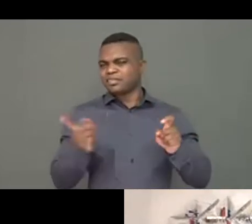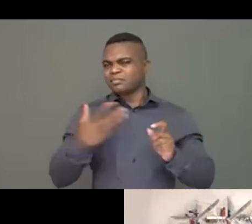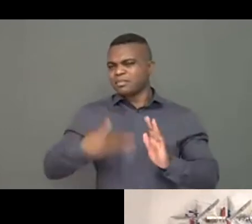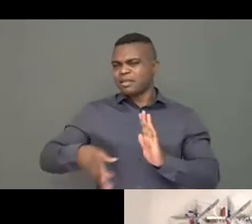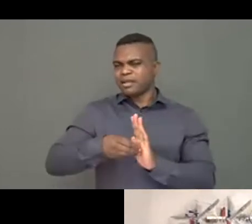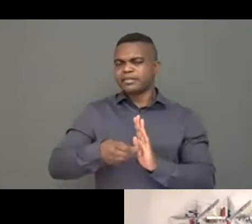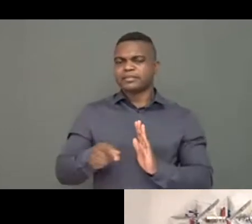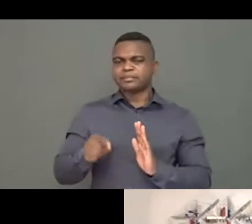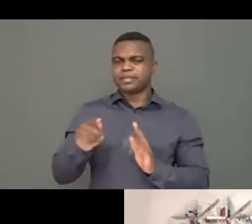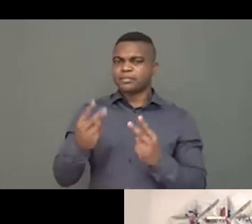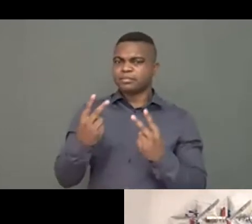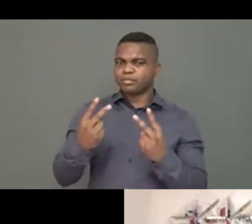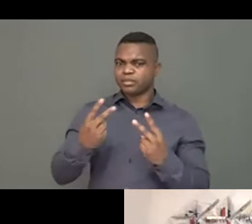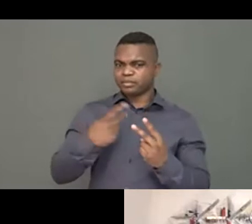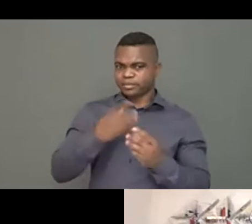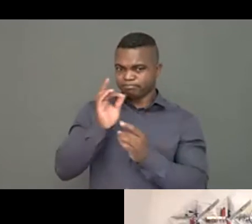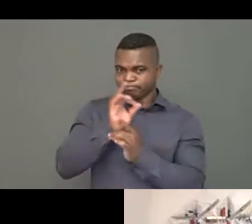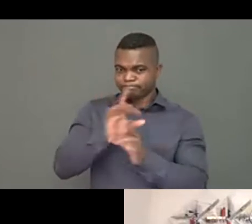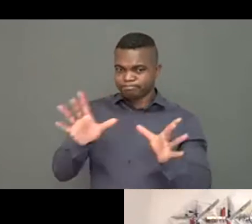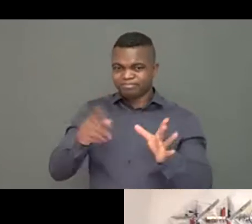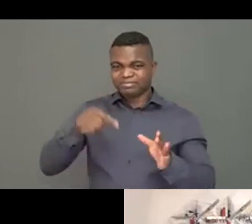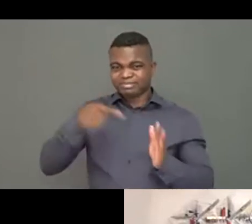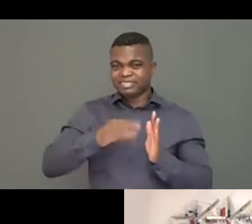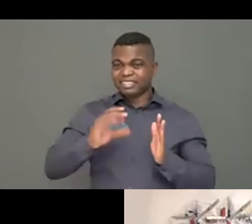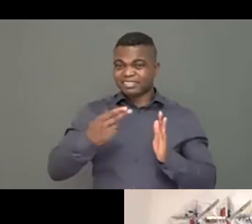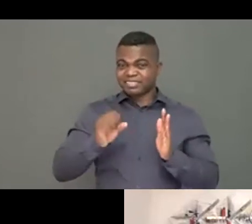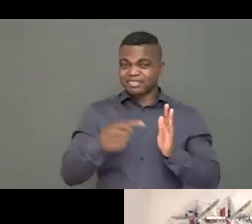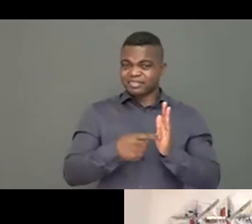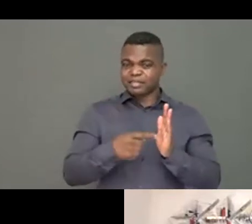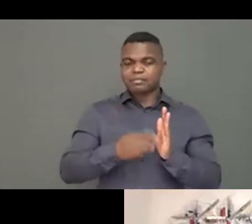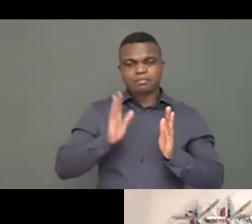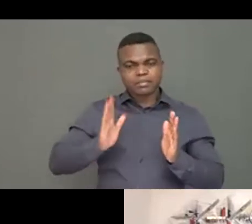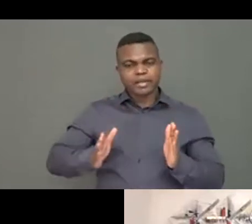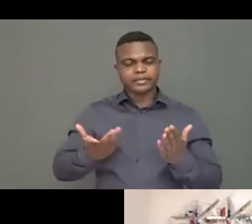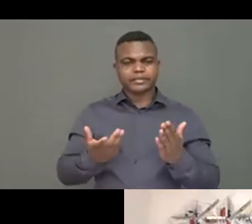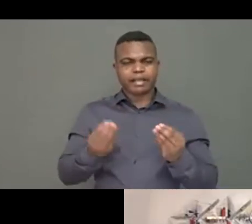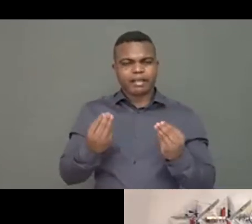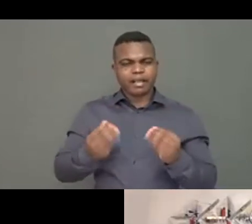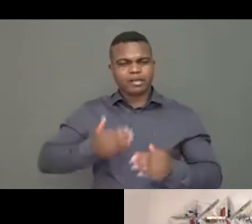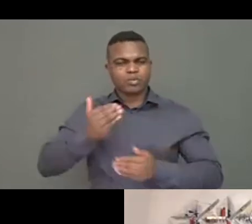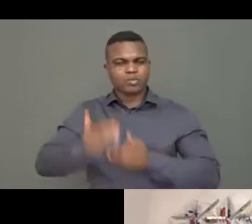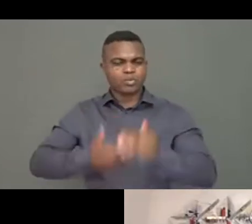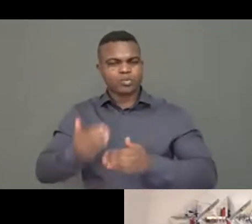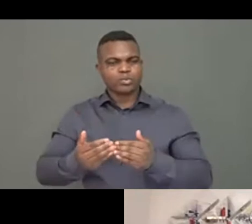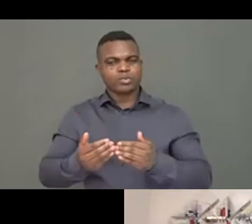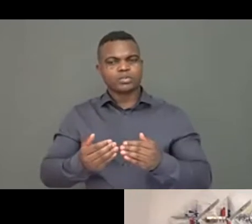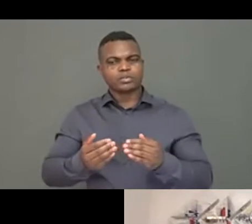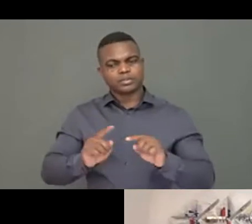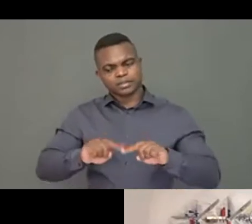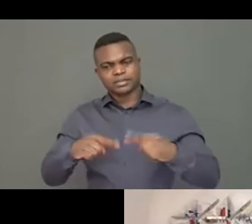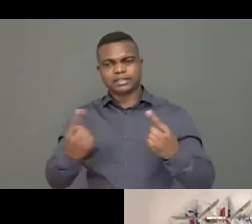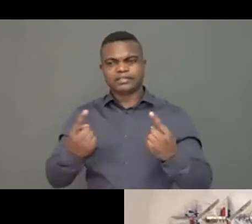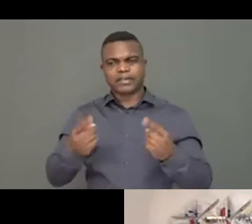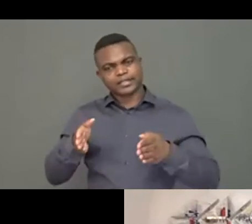mechanism to answer donors' questions and requirements. So CHS alliance is a vocation to make the